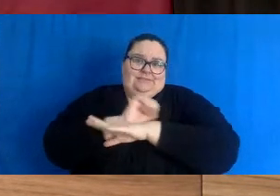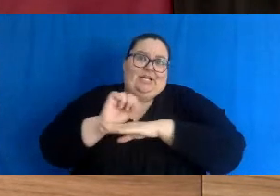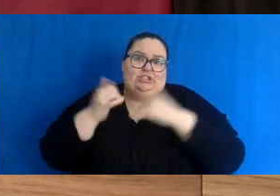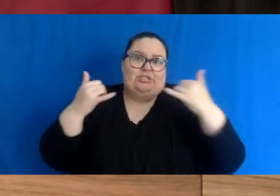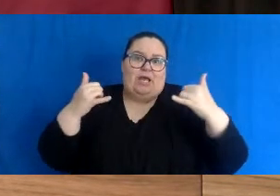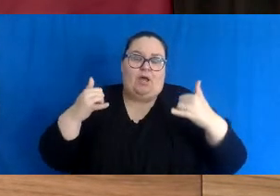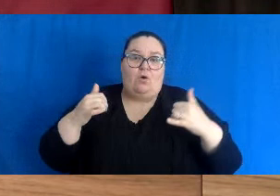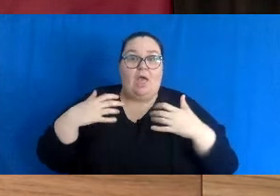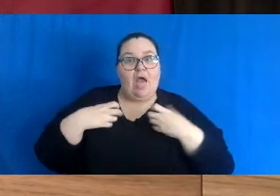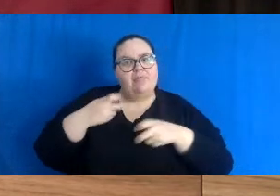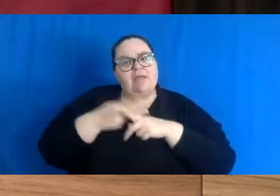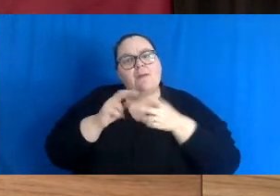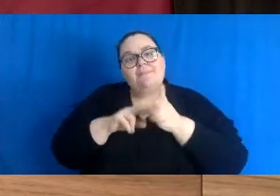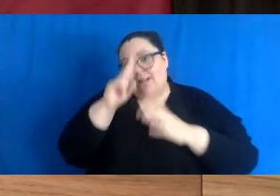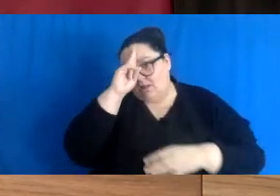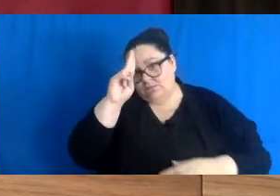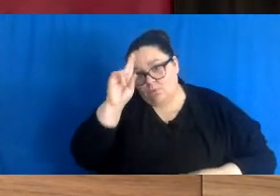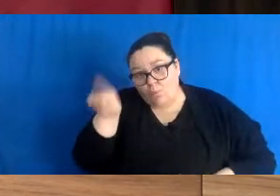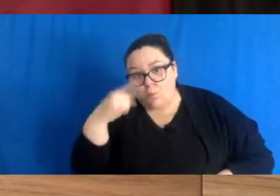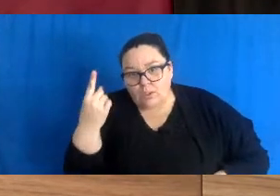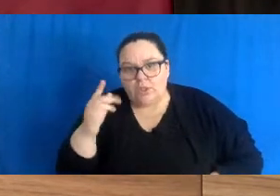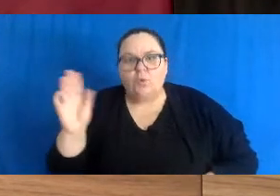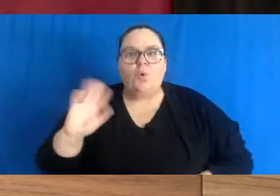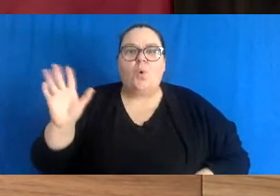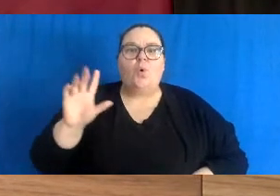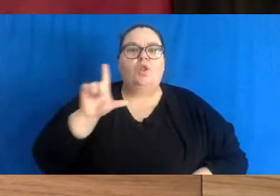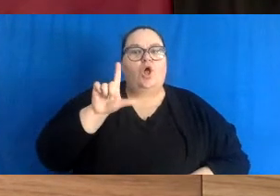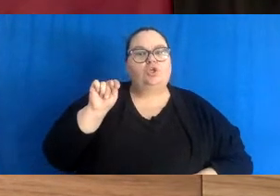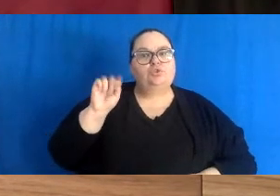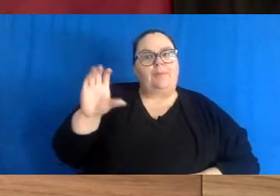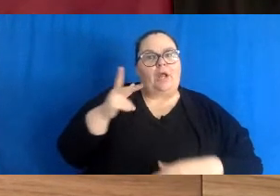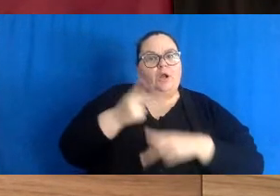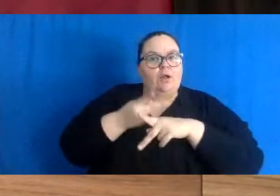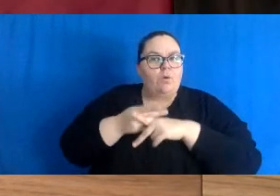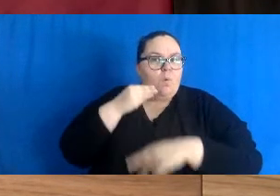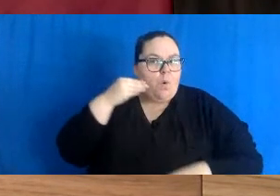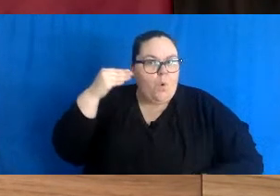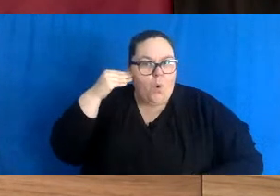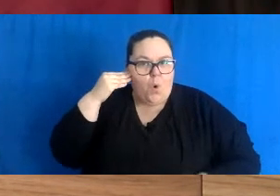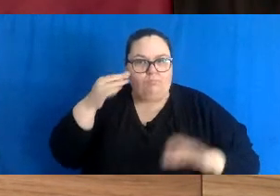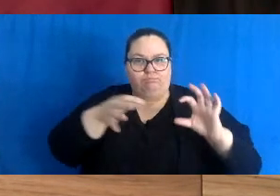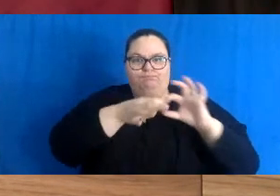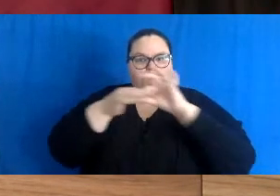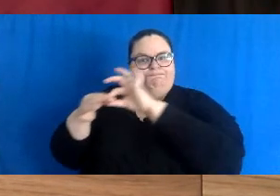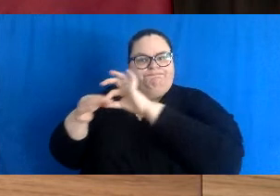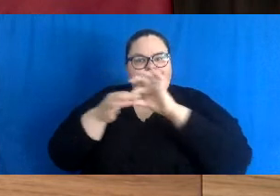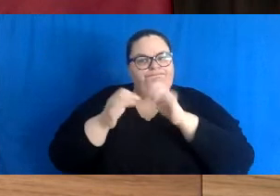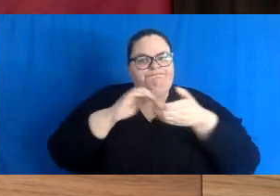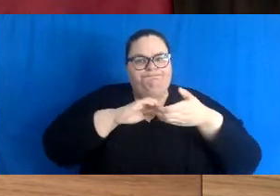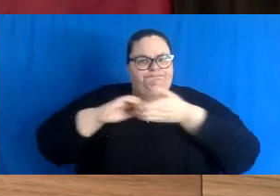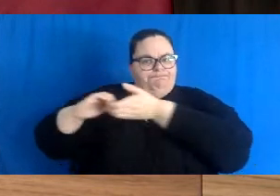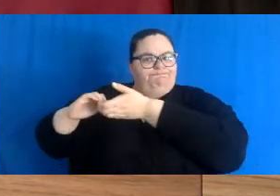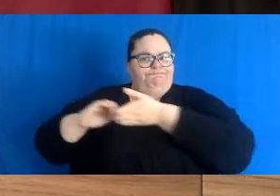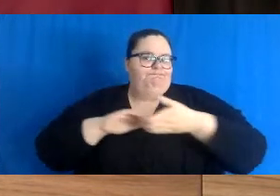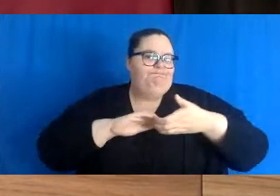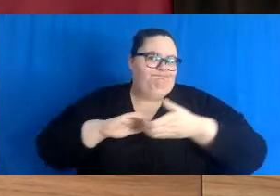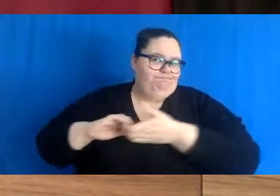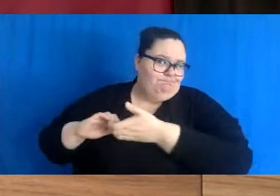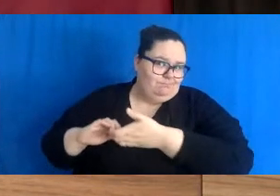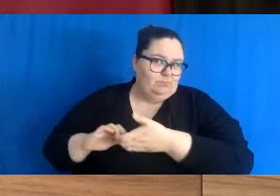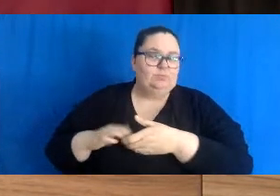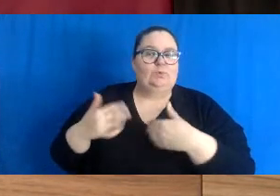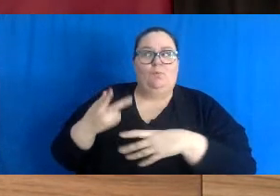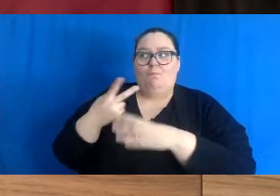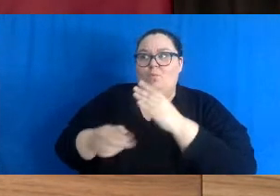system, I don't just mean the hospital system, but also the long-term care facilities. There's quite a relationship between these organizations and they